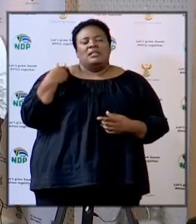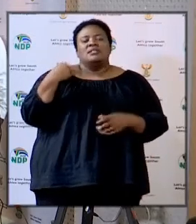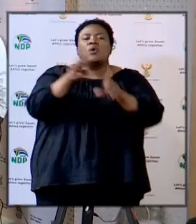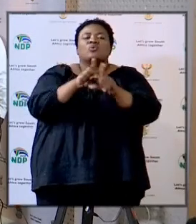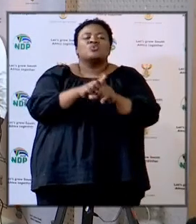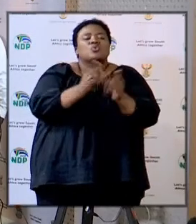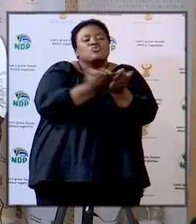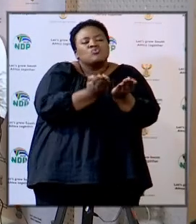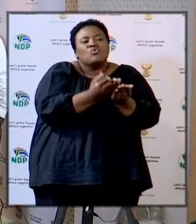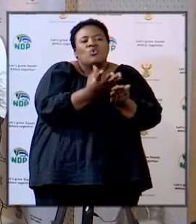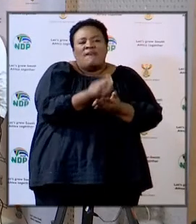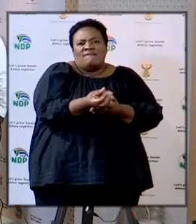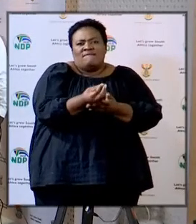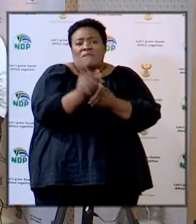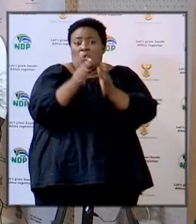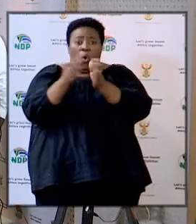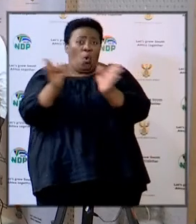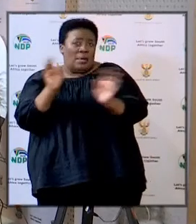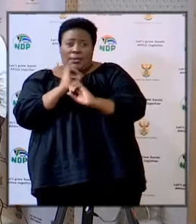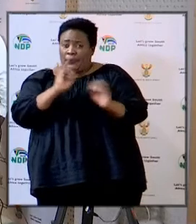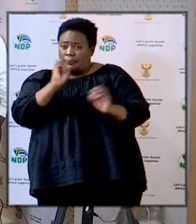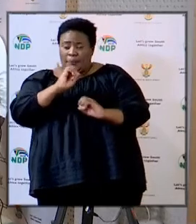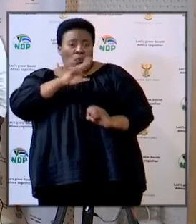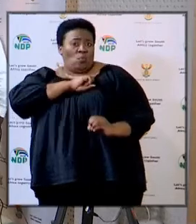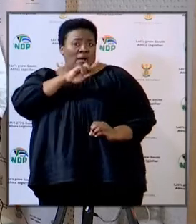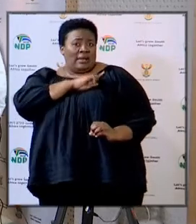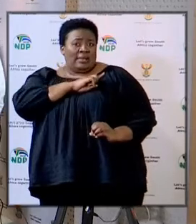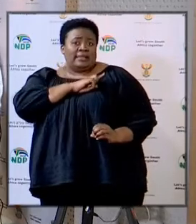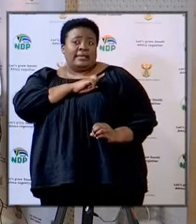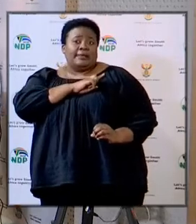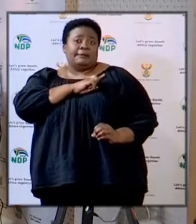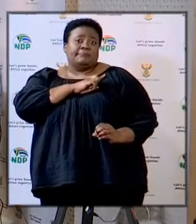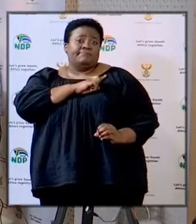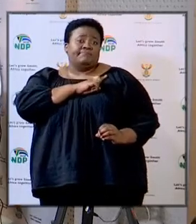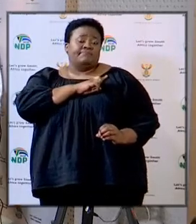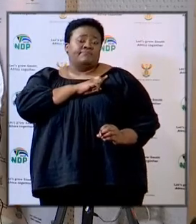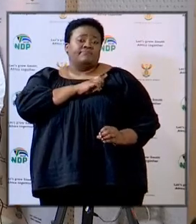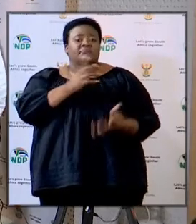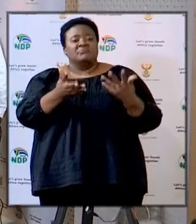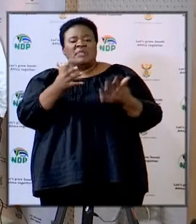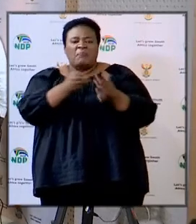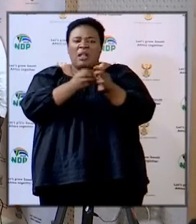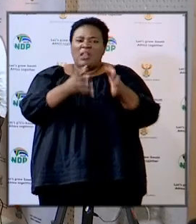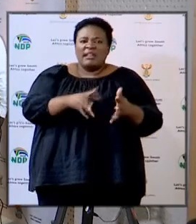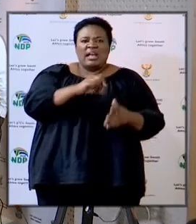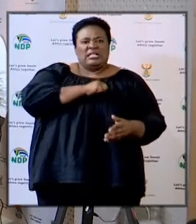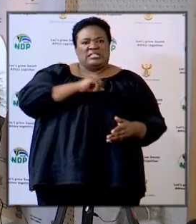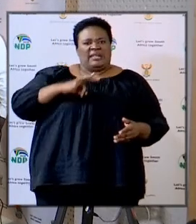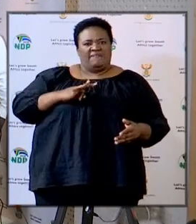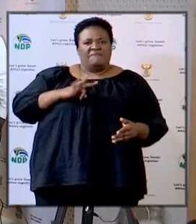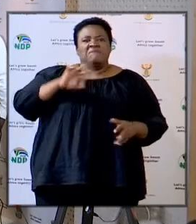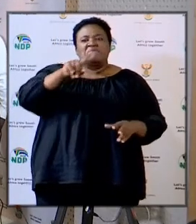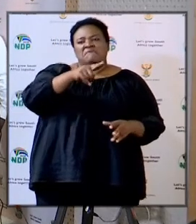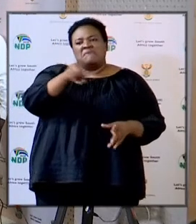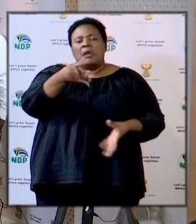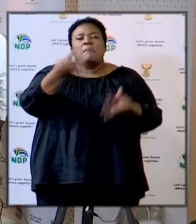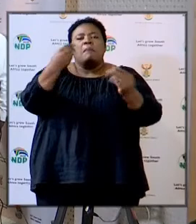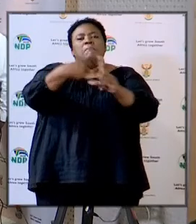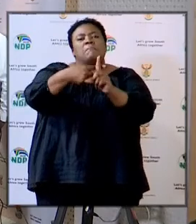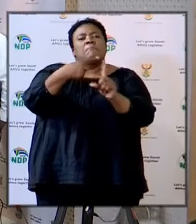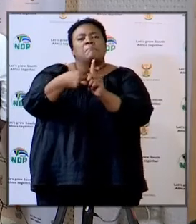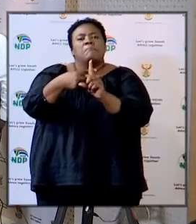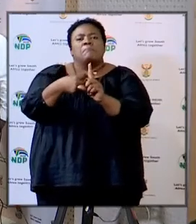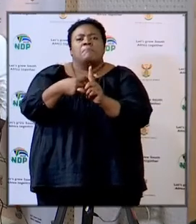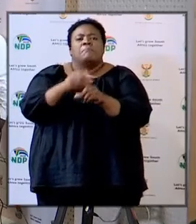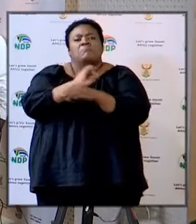we also have schools that is not going to open purely because either learners and staff members have tested positive